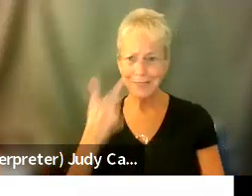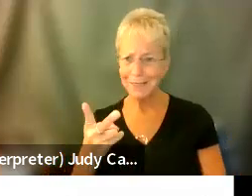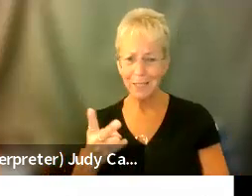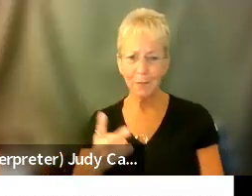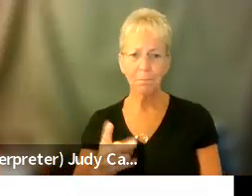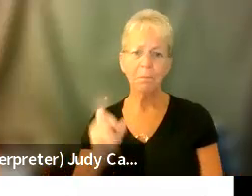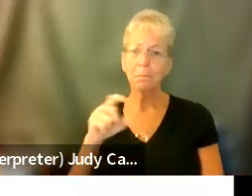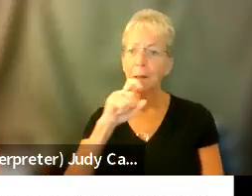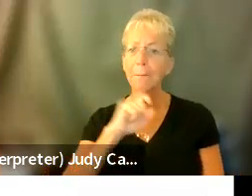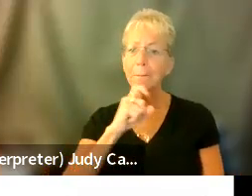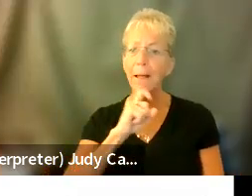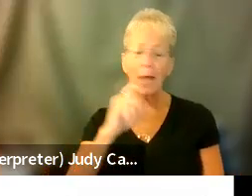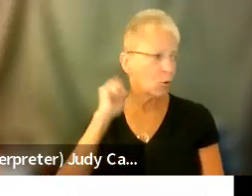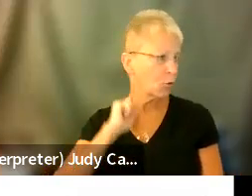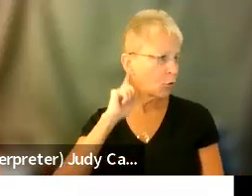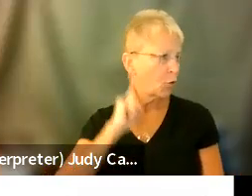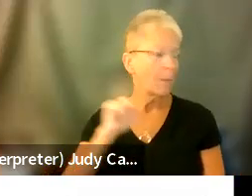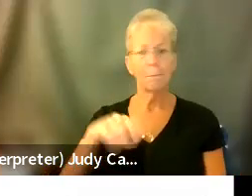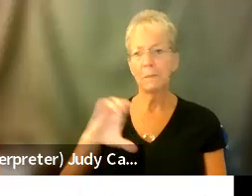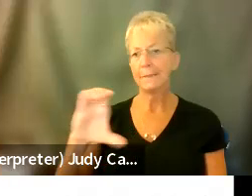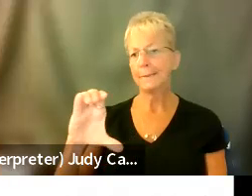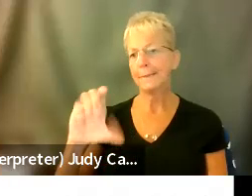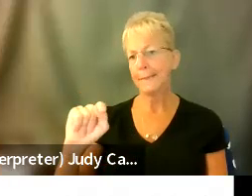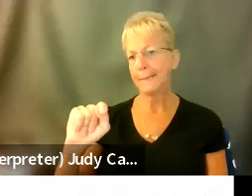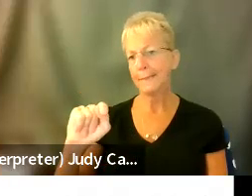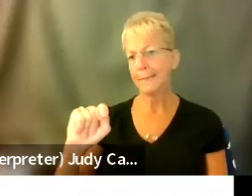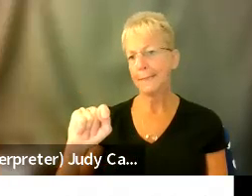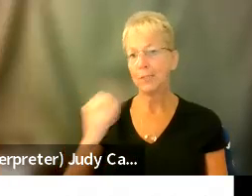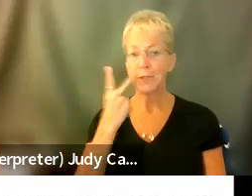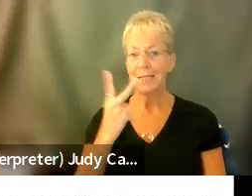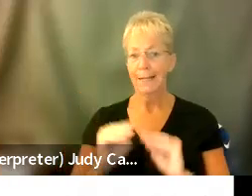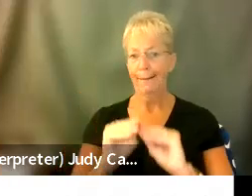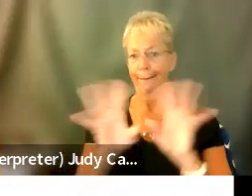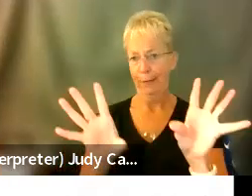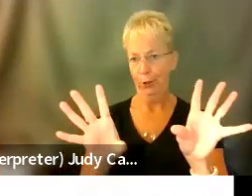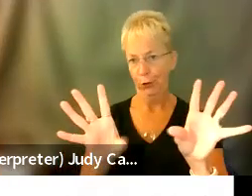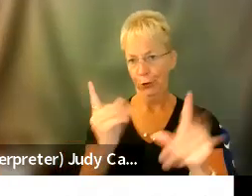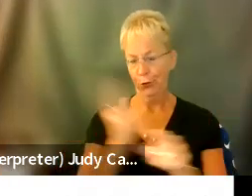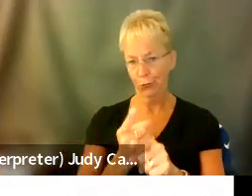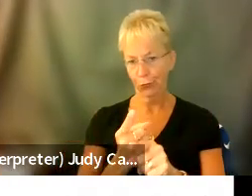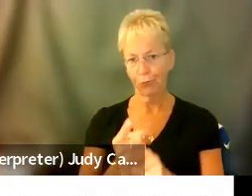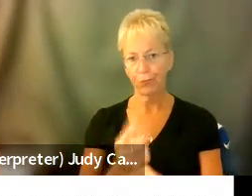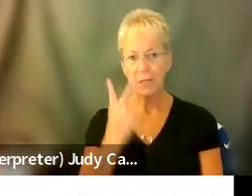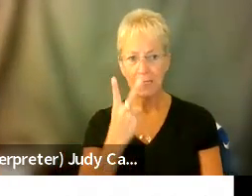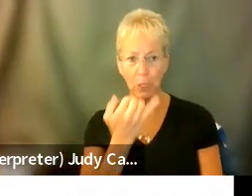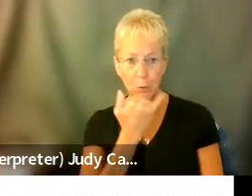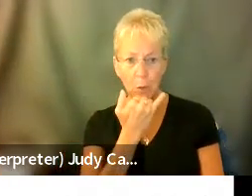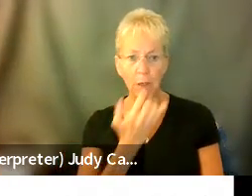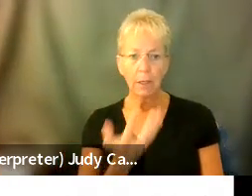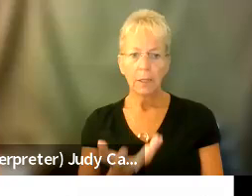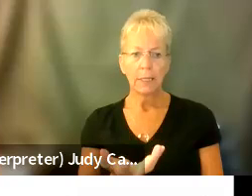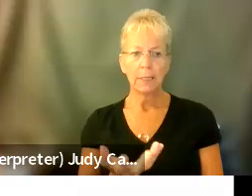metal back there, you have to get a CT in order to get the view that they need to see if anything's wrong. I